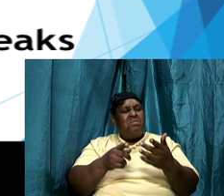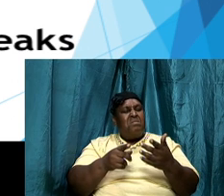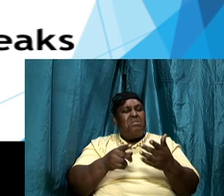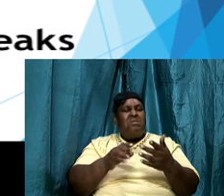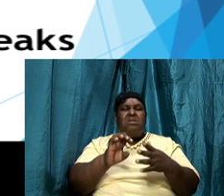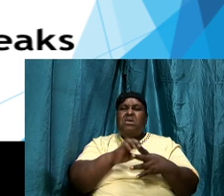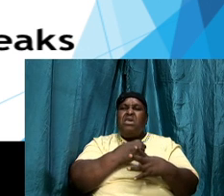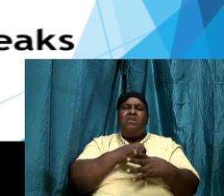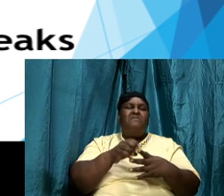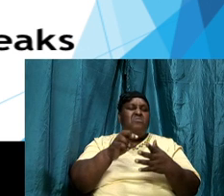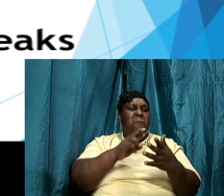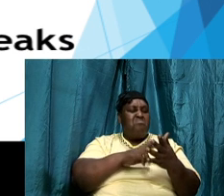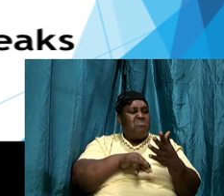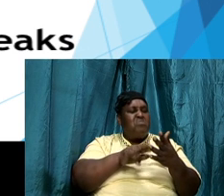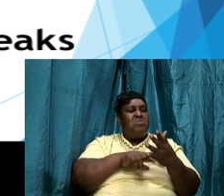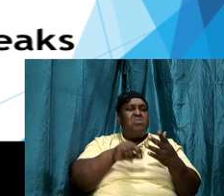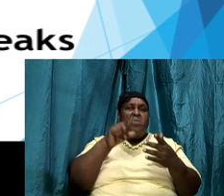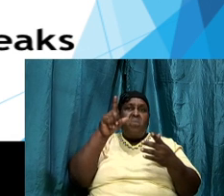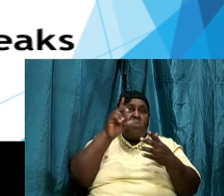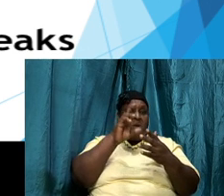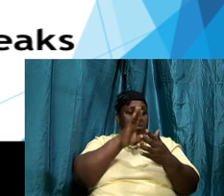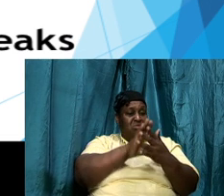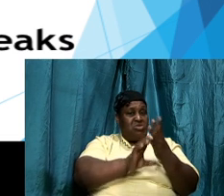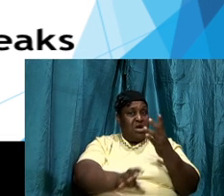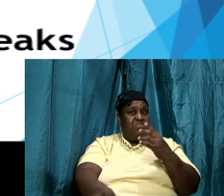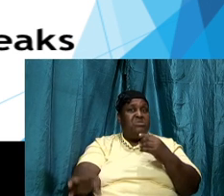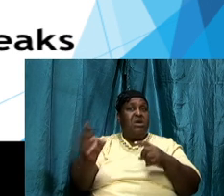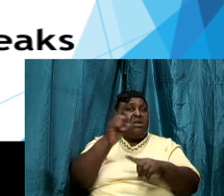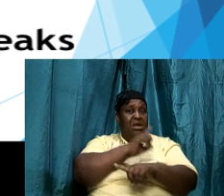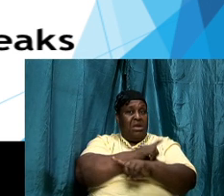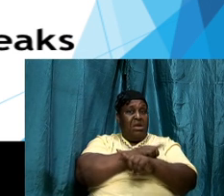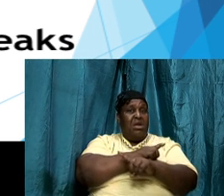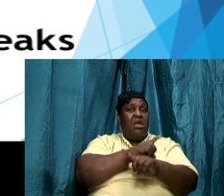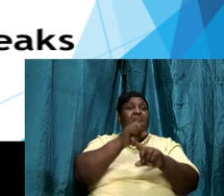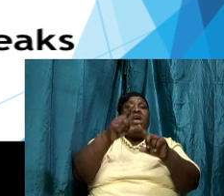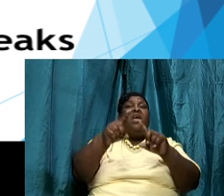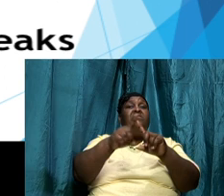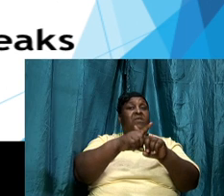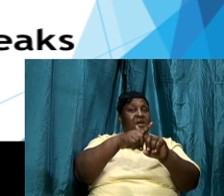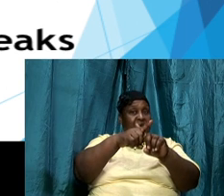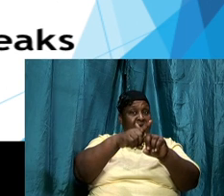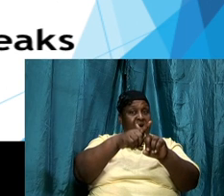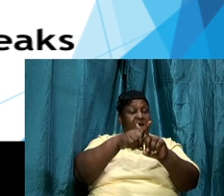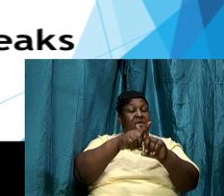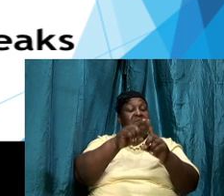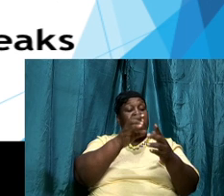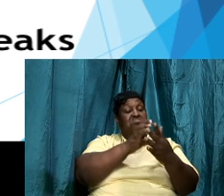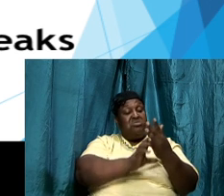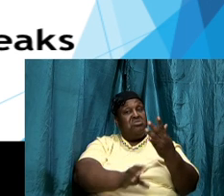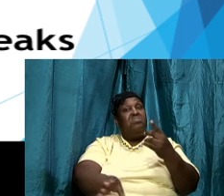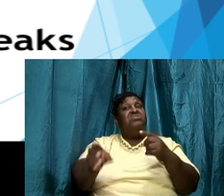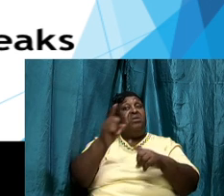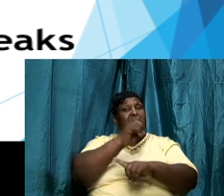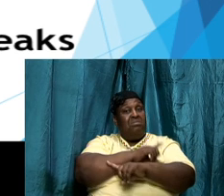a day if we do half a chapter a day for example